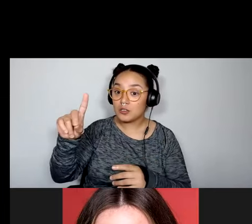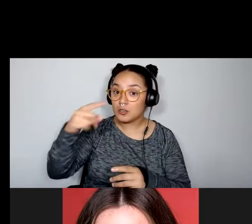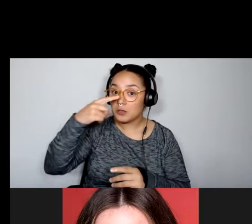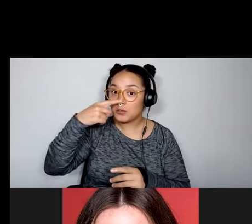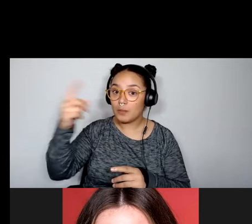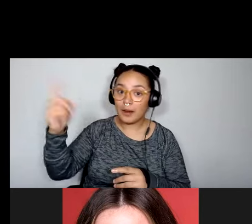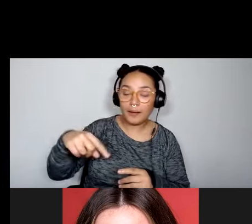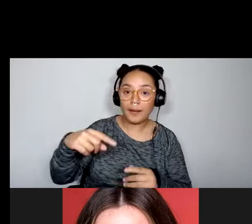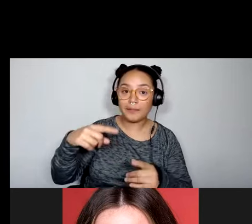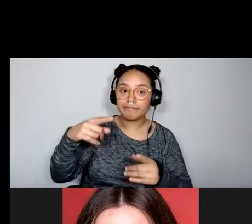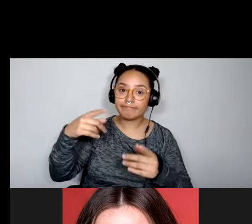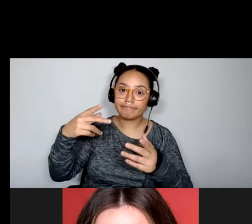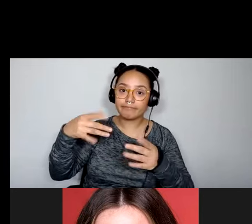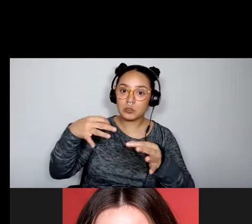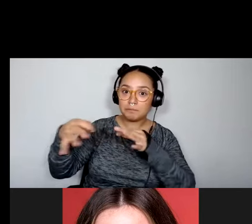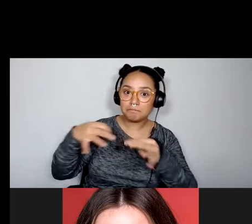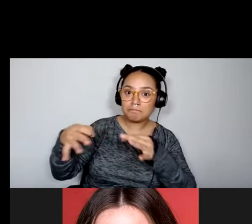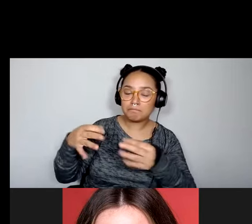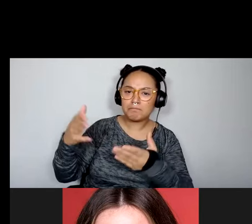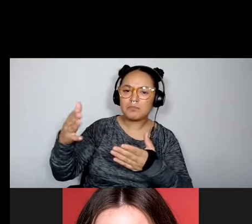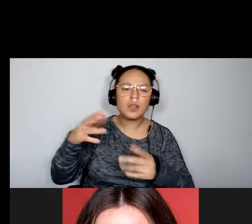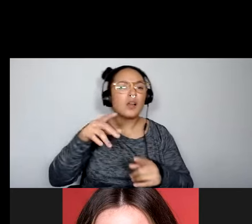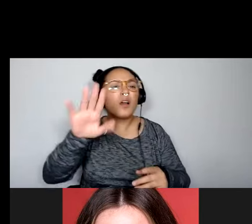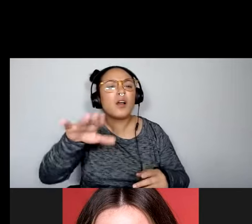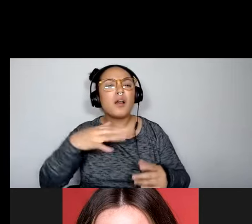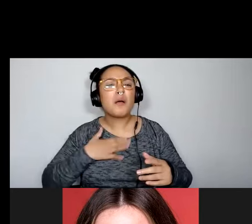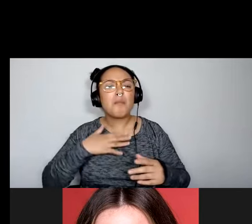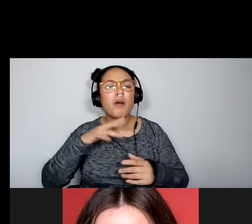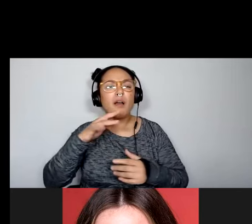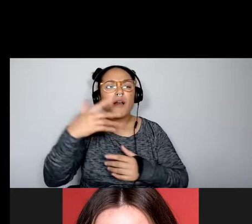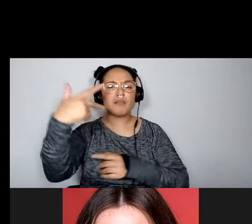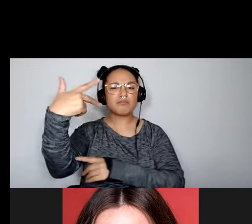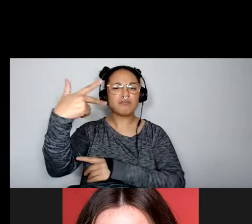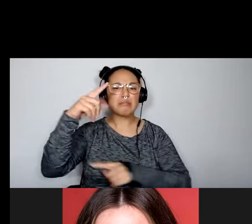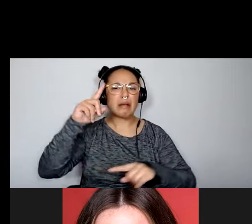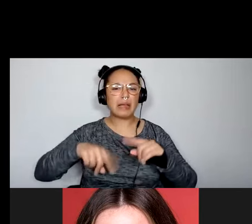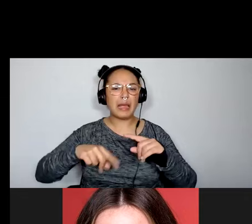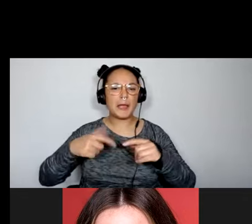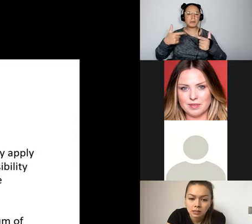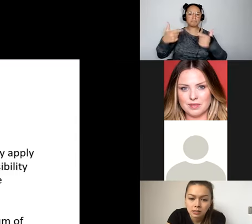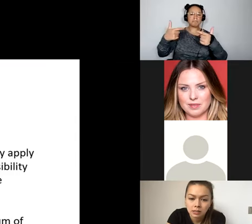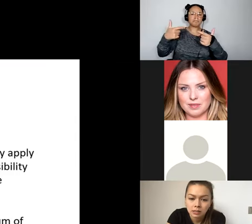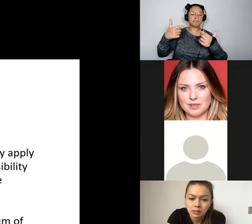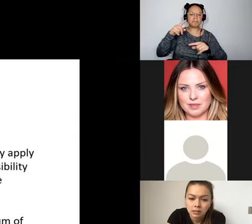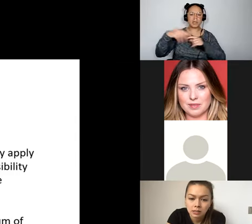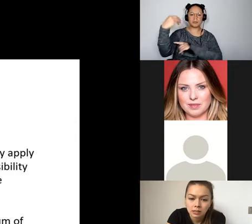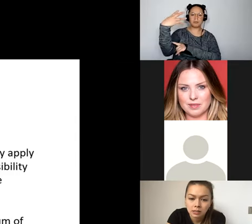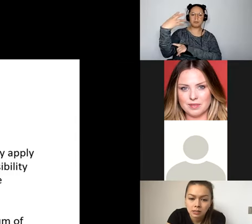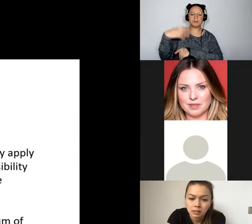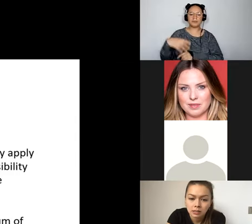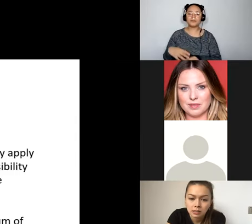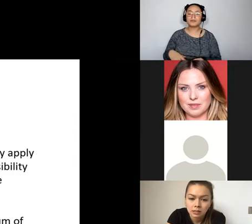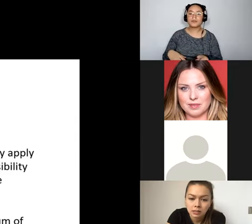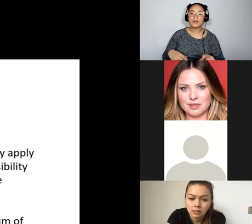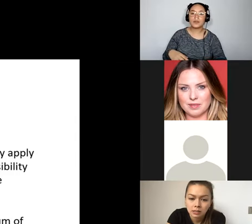Hi, everyone. If I could get my video is not able to share right now. Oh, okay. Grasimran, are you able to